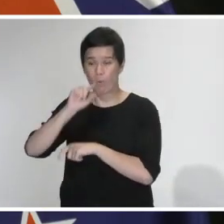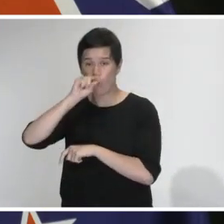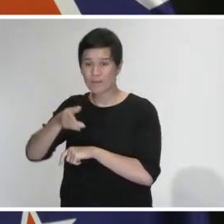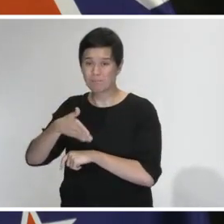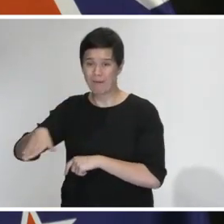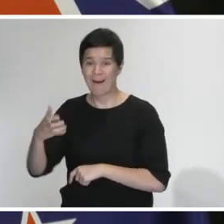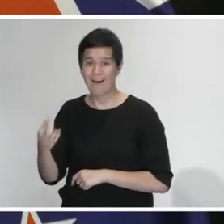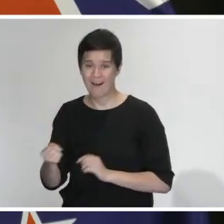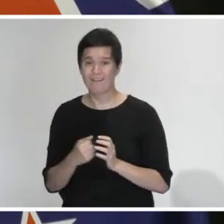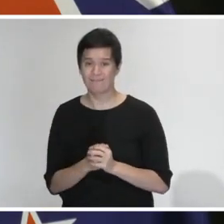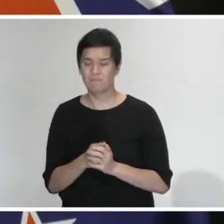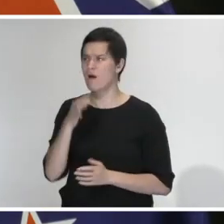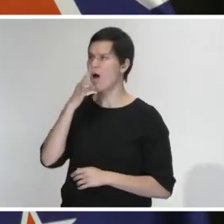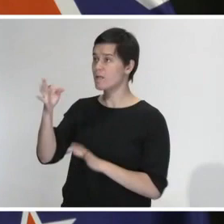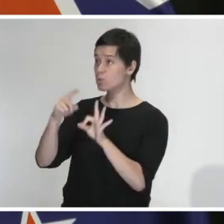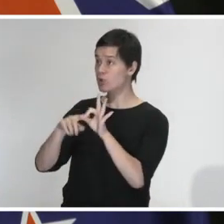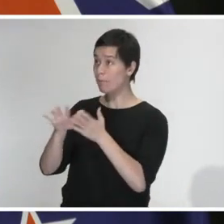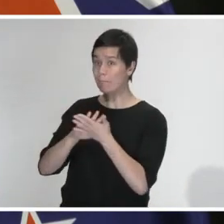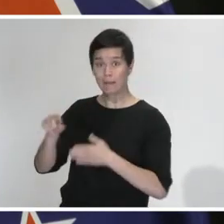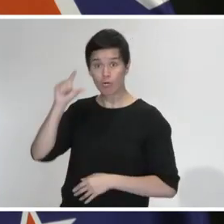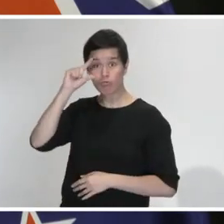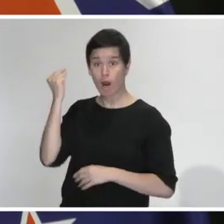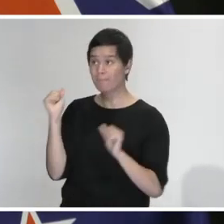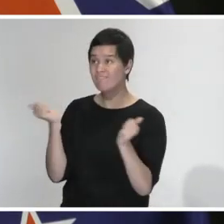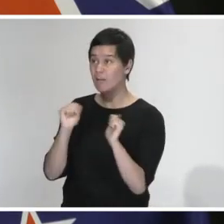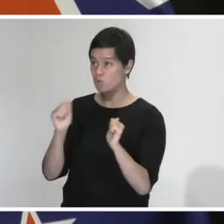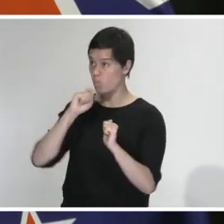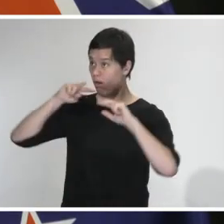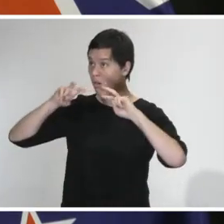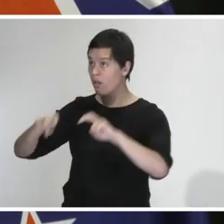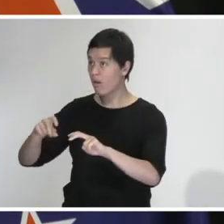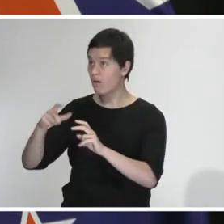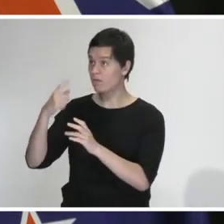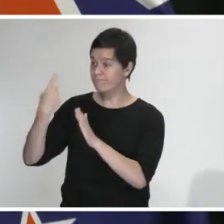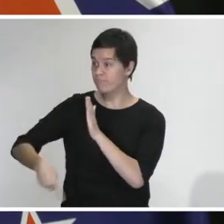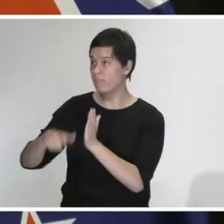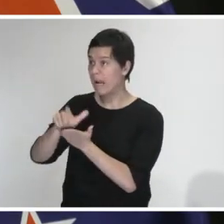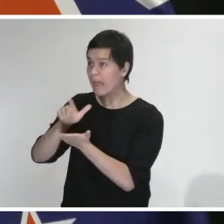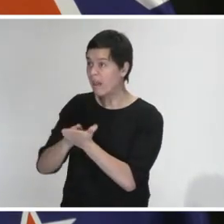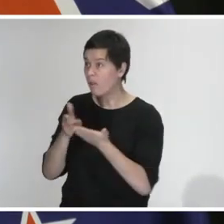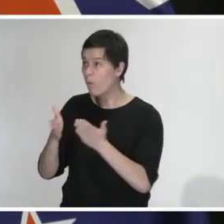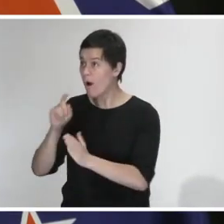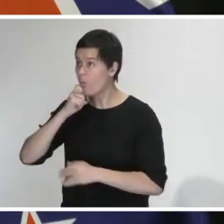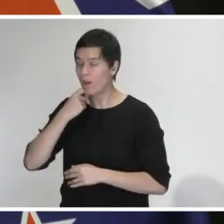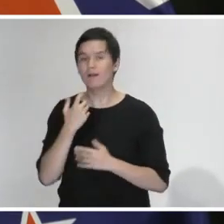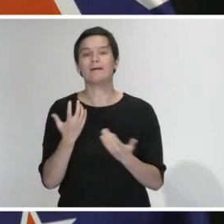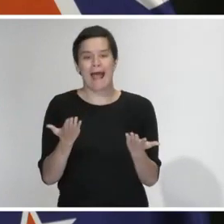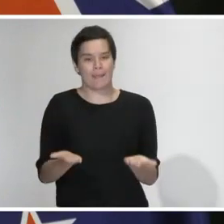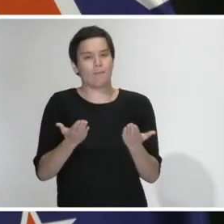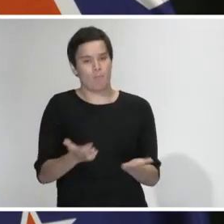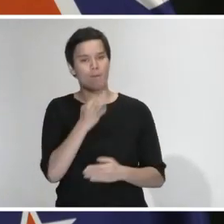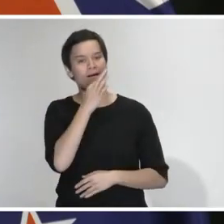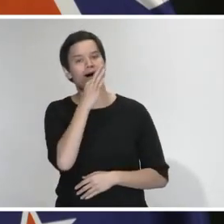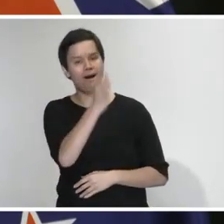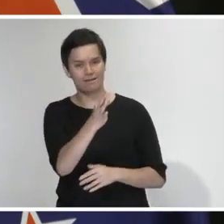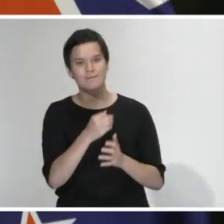would be sort of like a criminal investigation? I'm seeking legal advice on whether or not we should be pursuing that further. So it's very preliminary